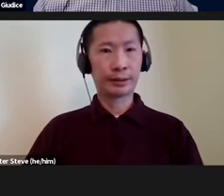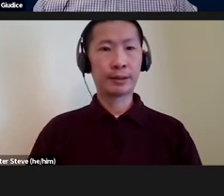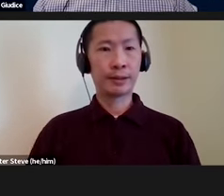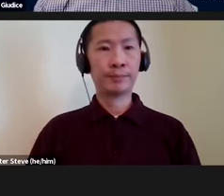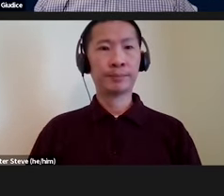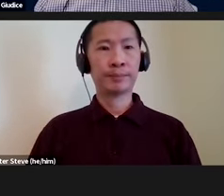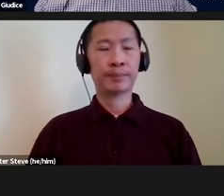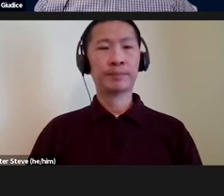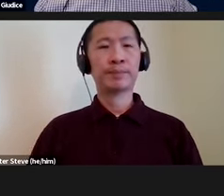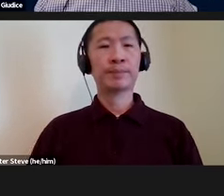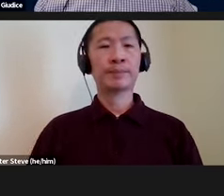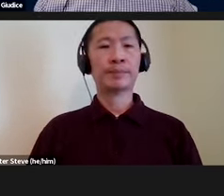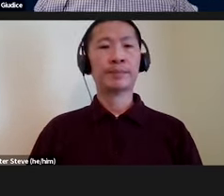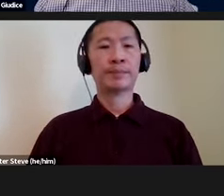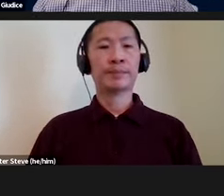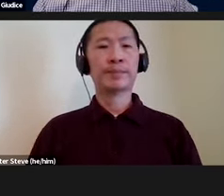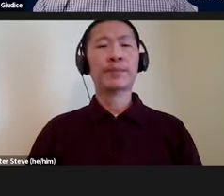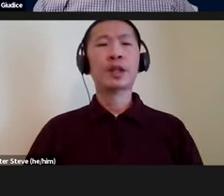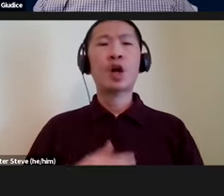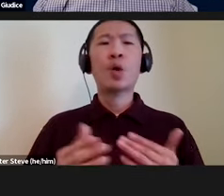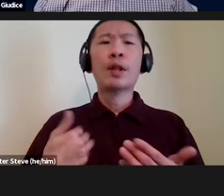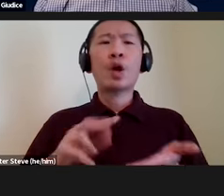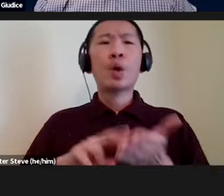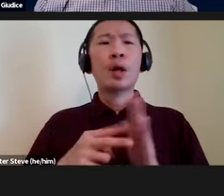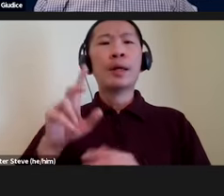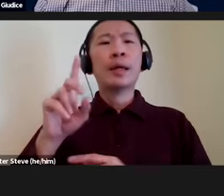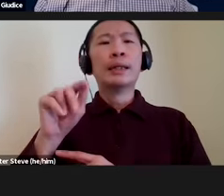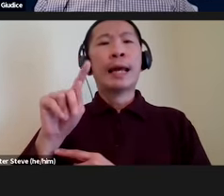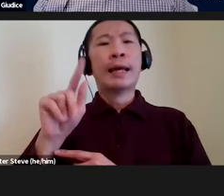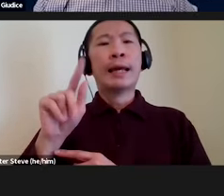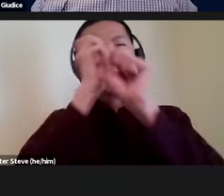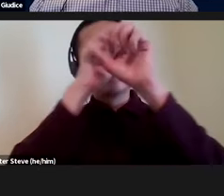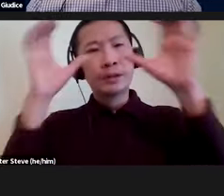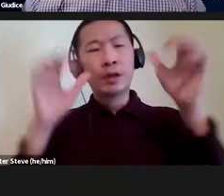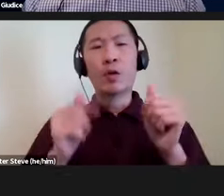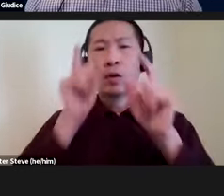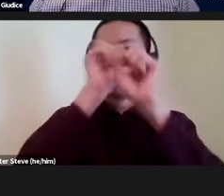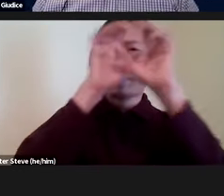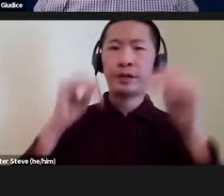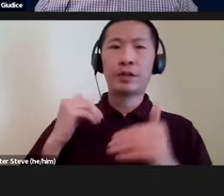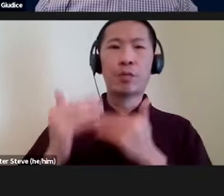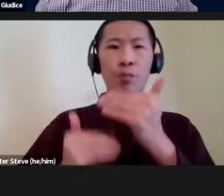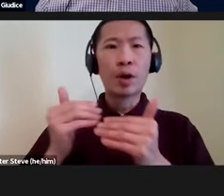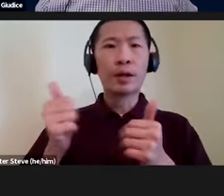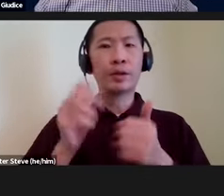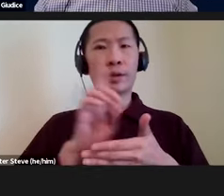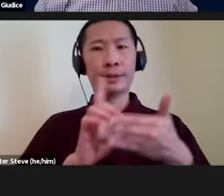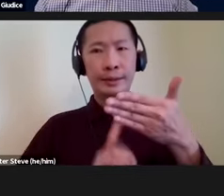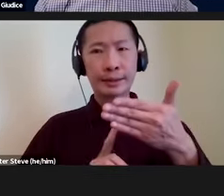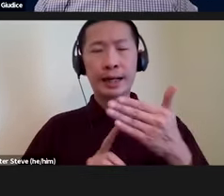And so, you know, whether we're talking about data visualization or visualization of a process or design,